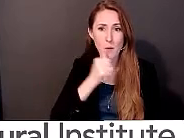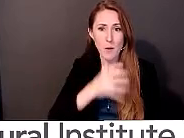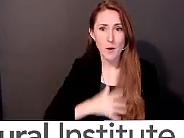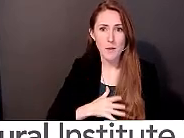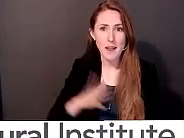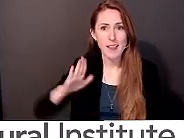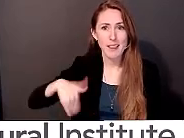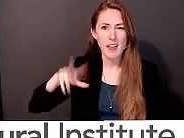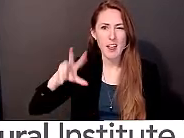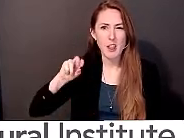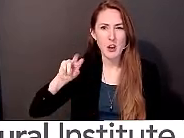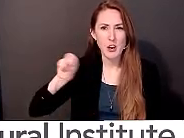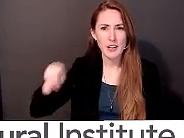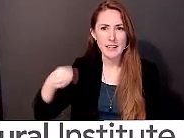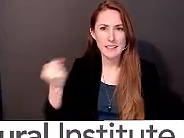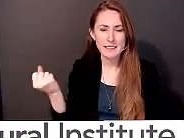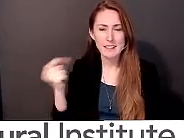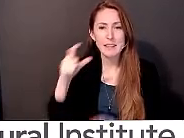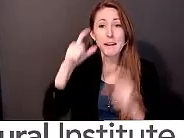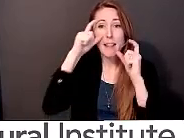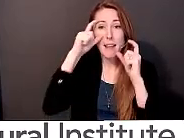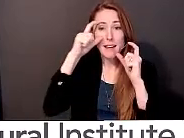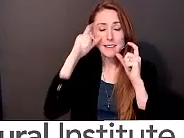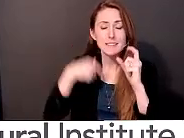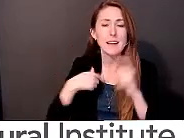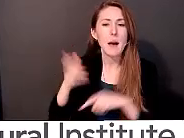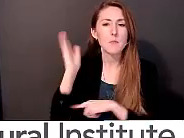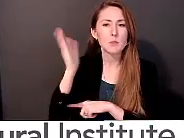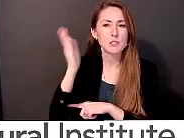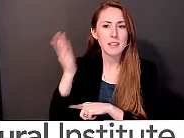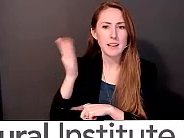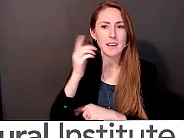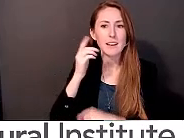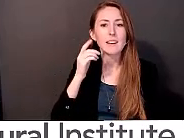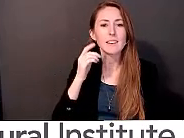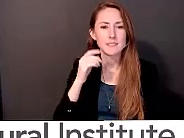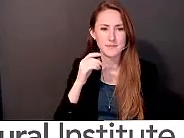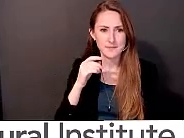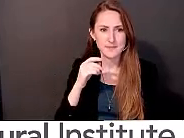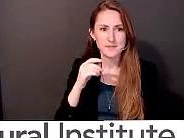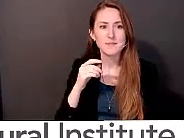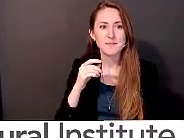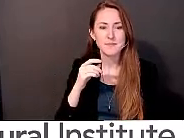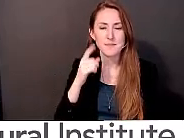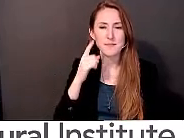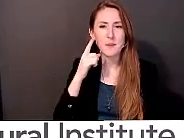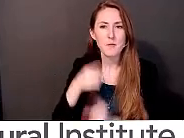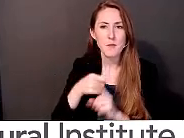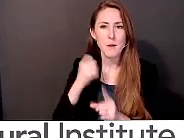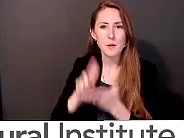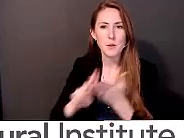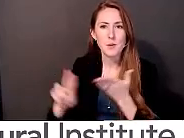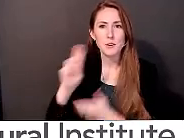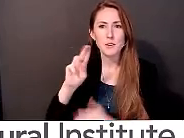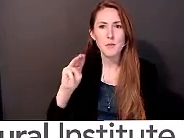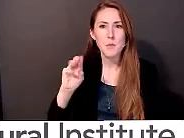30s wearing glasses, and I am presenting also from my office at the University of Montana.